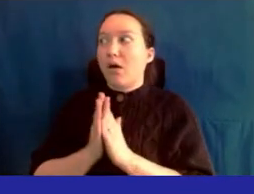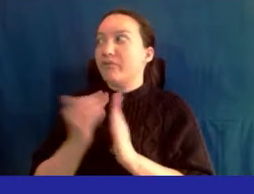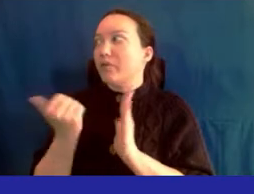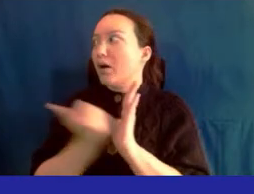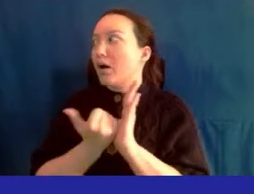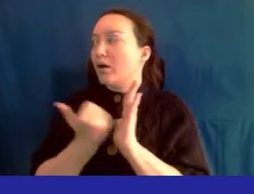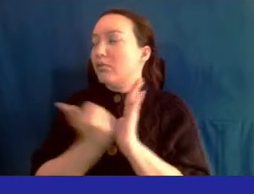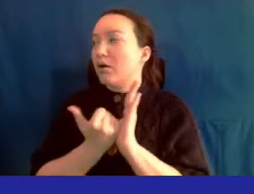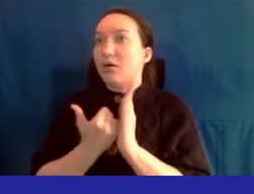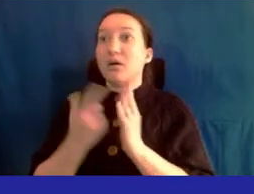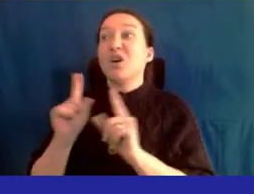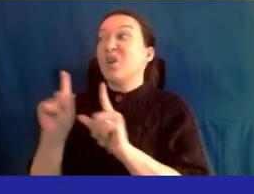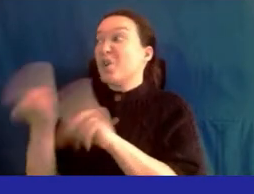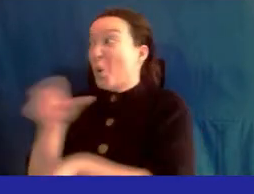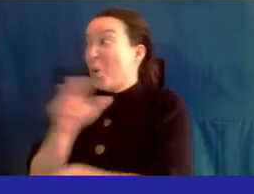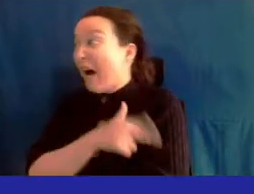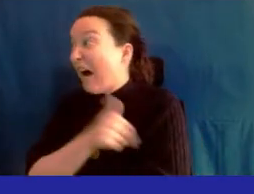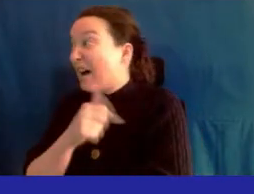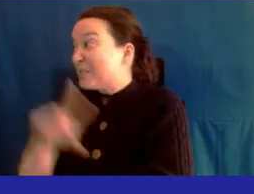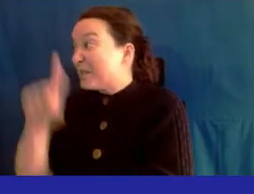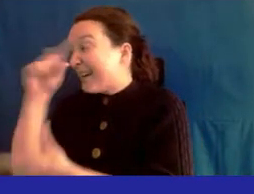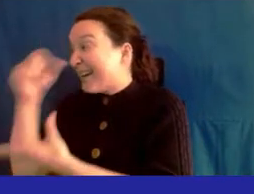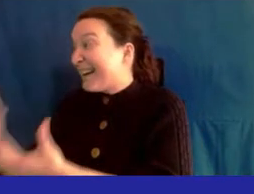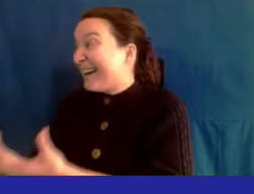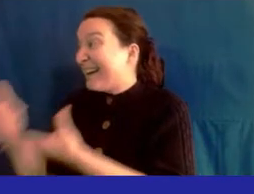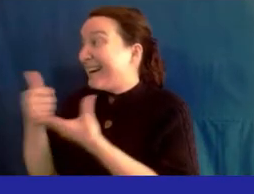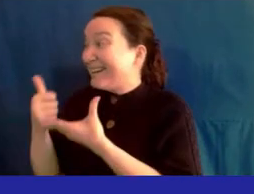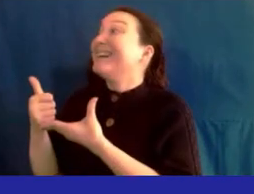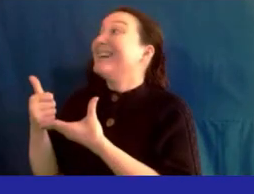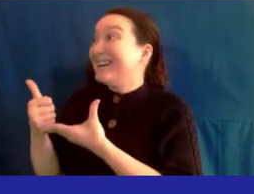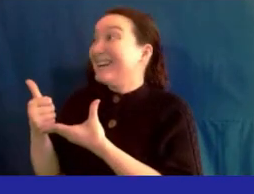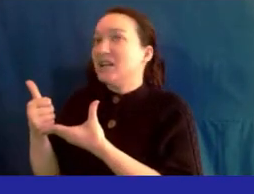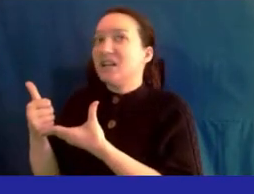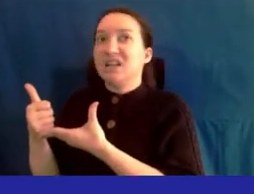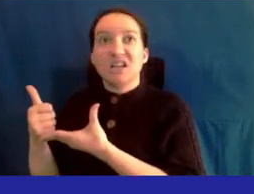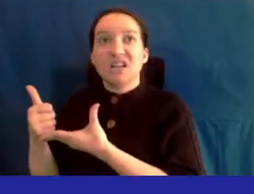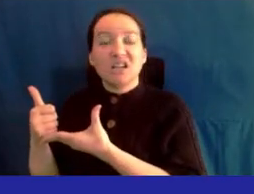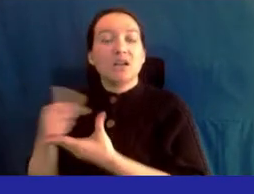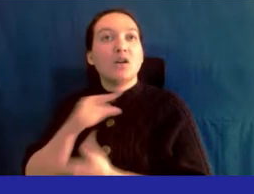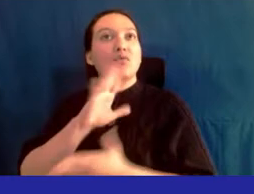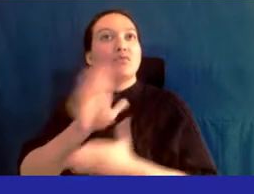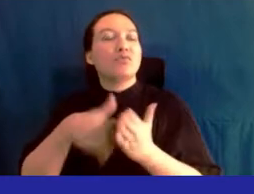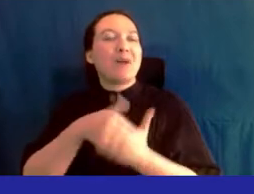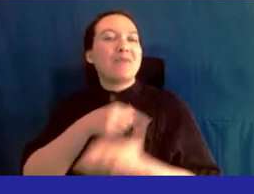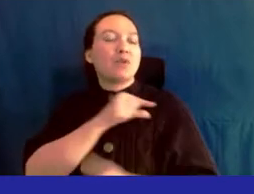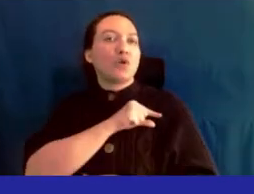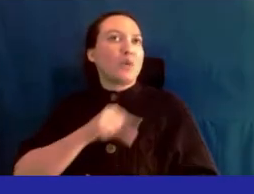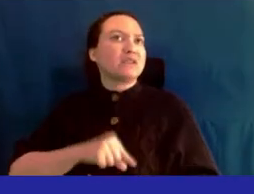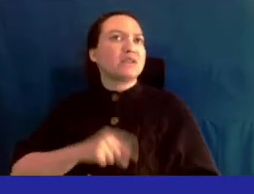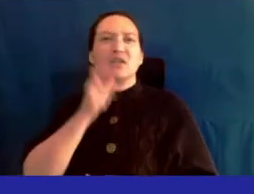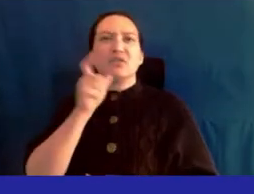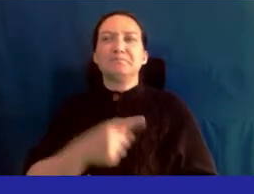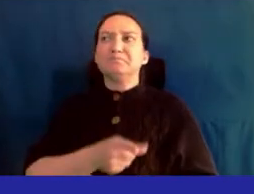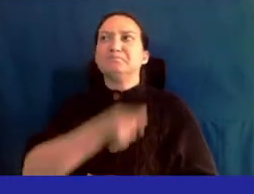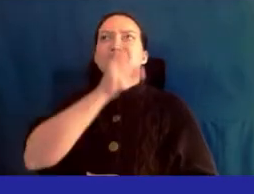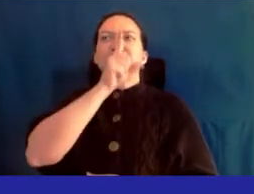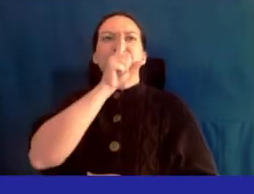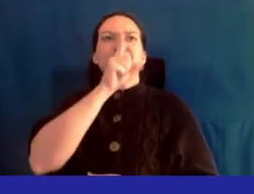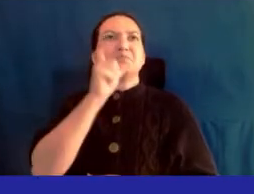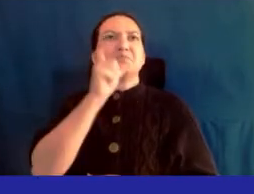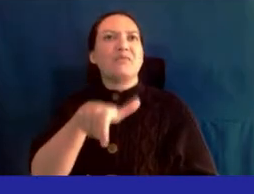because I went to a hospital, and I thought they were going to help me. But when I came to Queens Hospital, I didn't have to say anything.